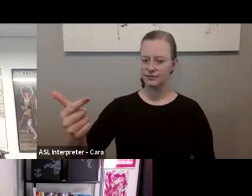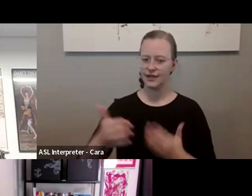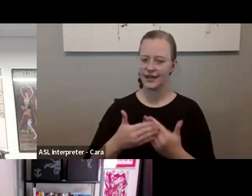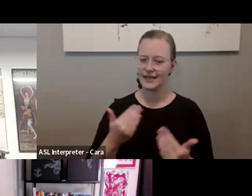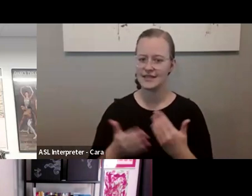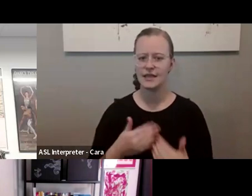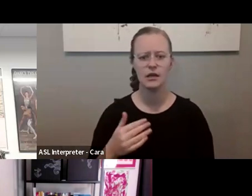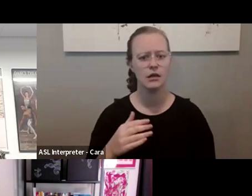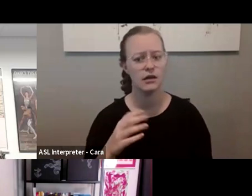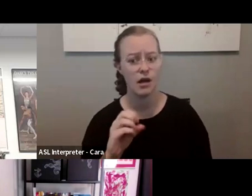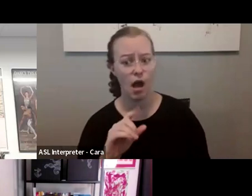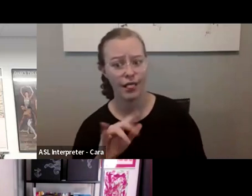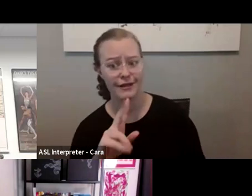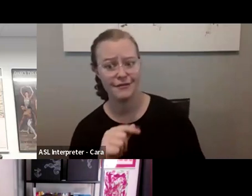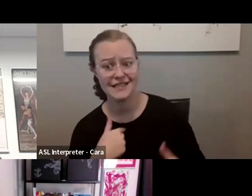cover all of the talking points?